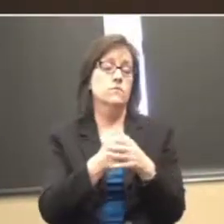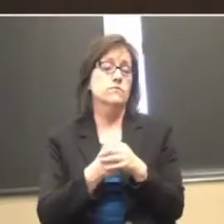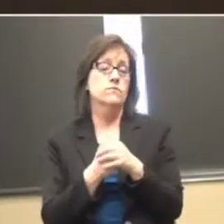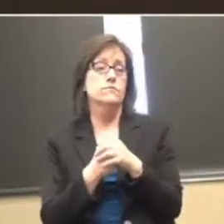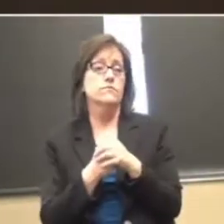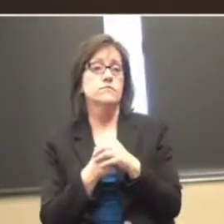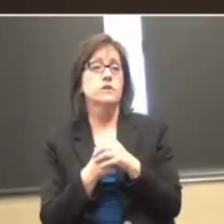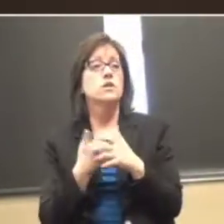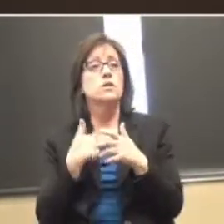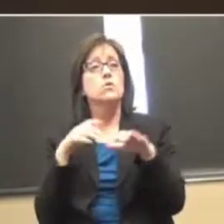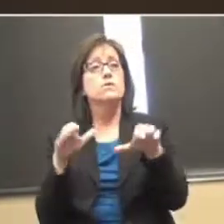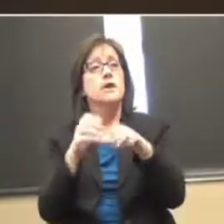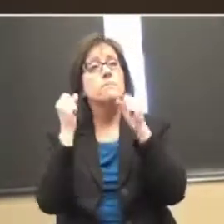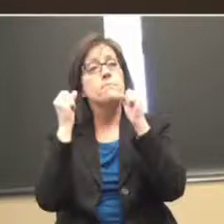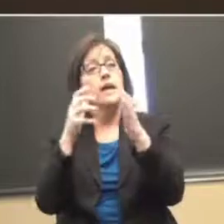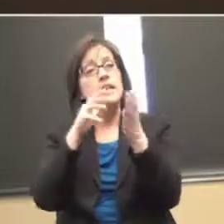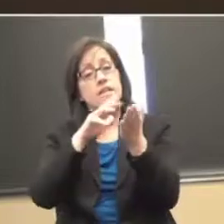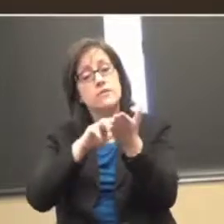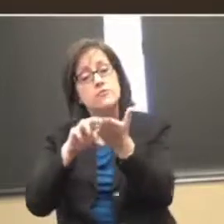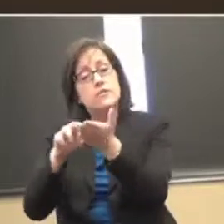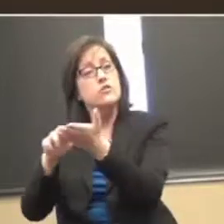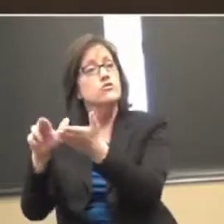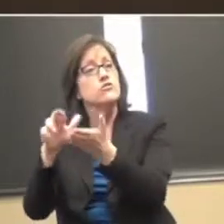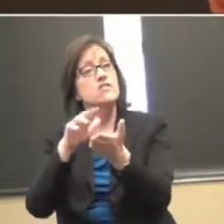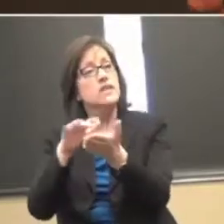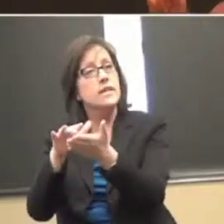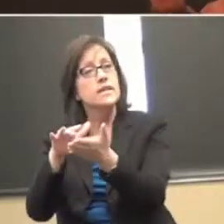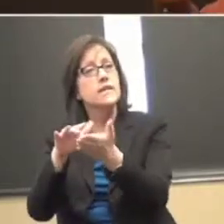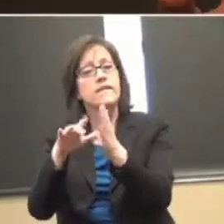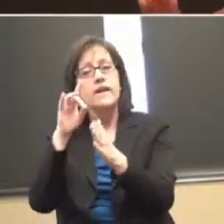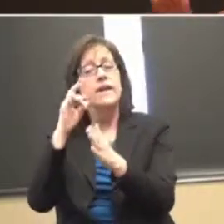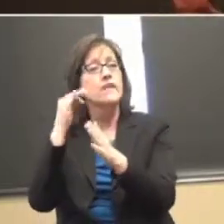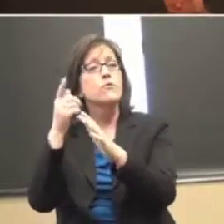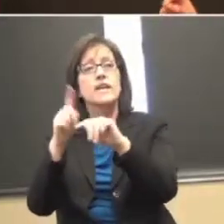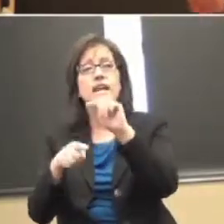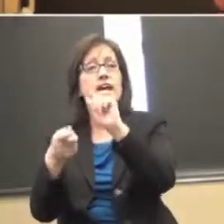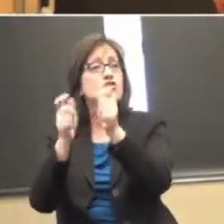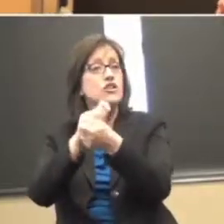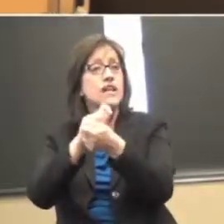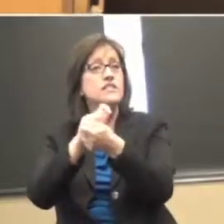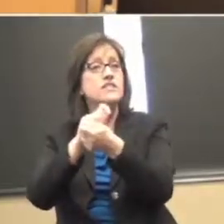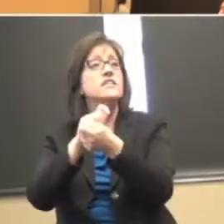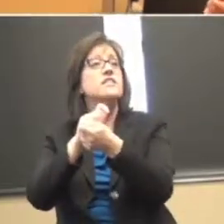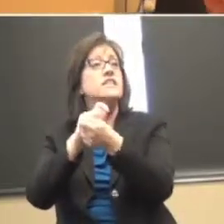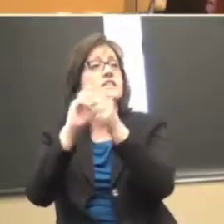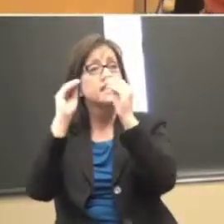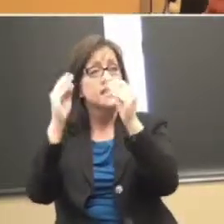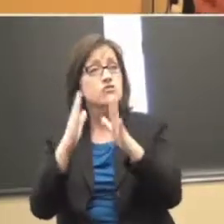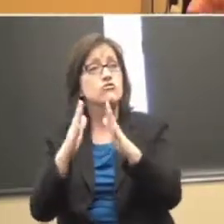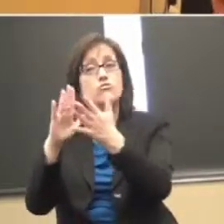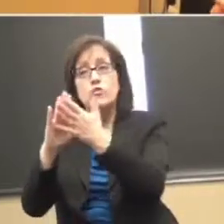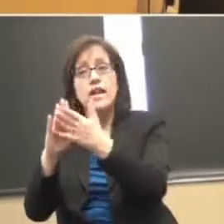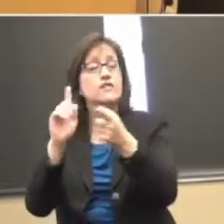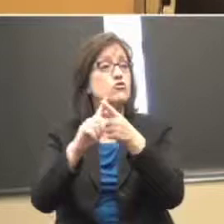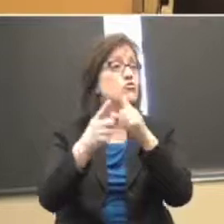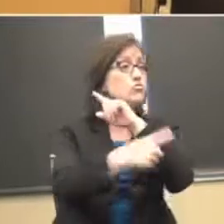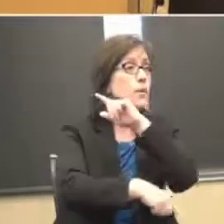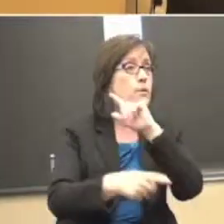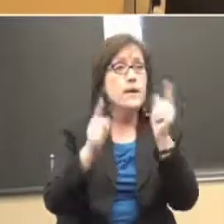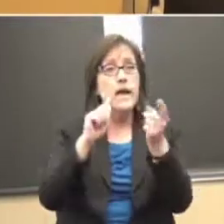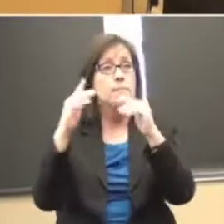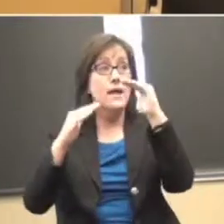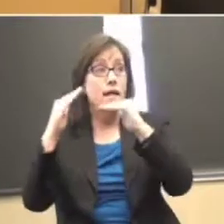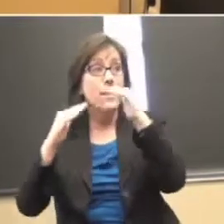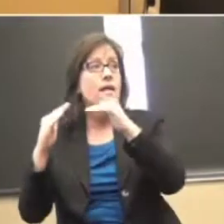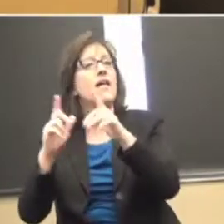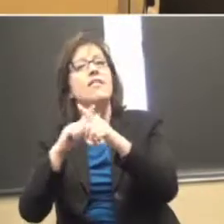We've, in fact, done a number of studies where we've found if we can't shift teachers' praise to reprimand ratio, other interventions become less